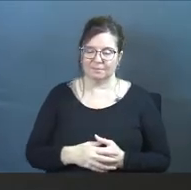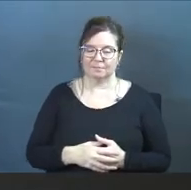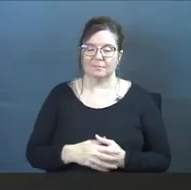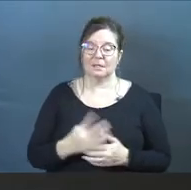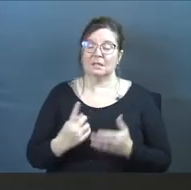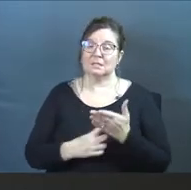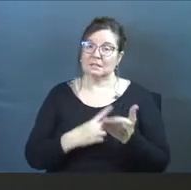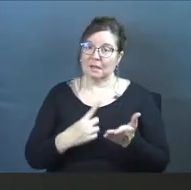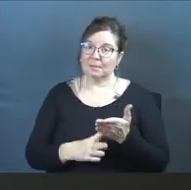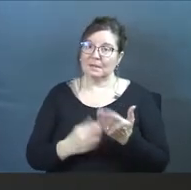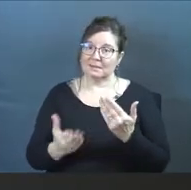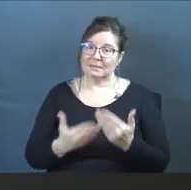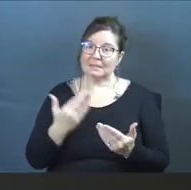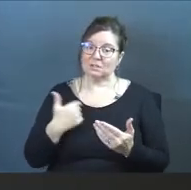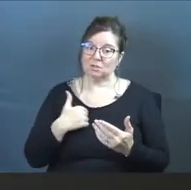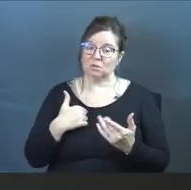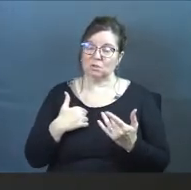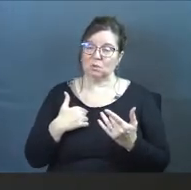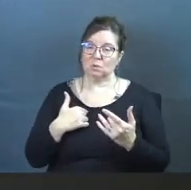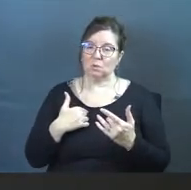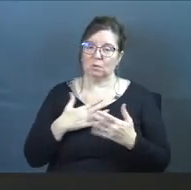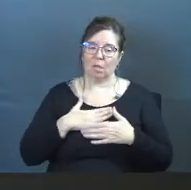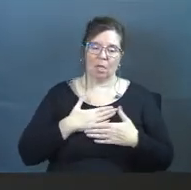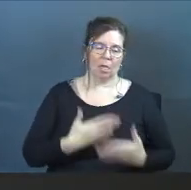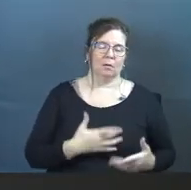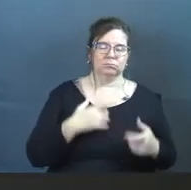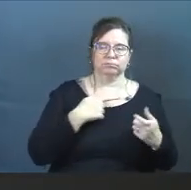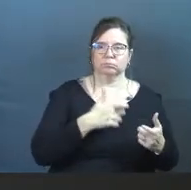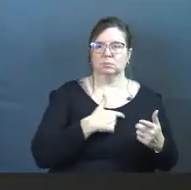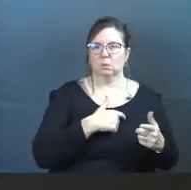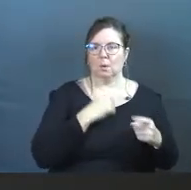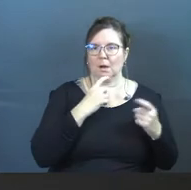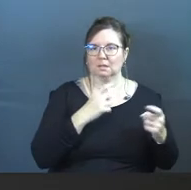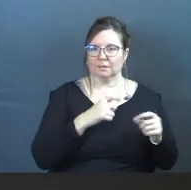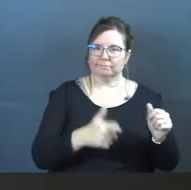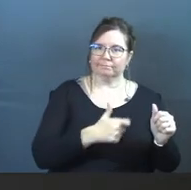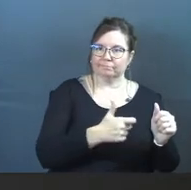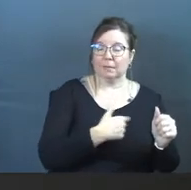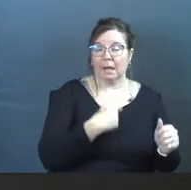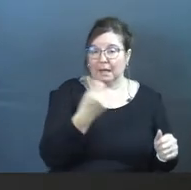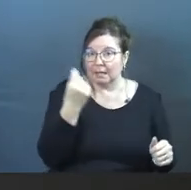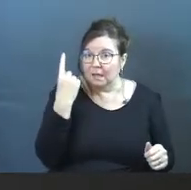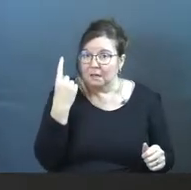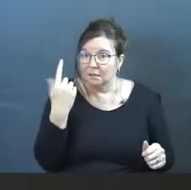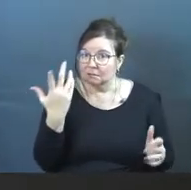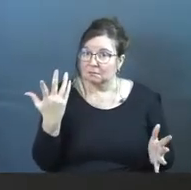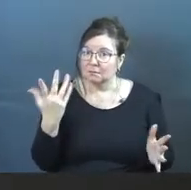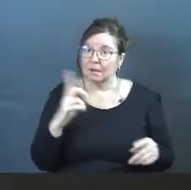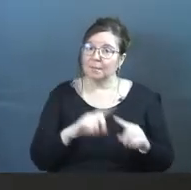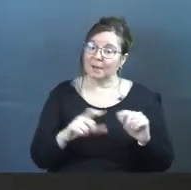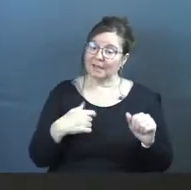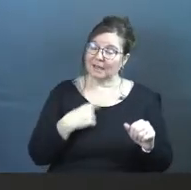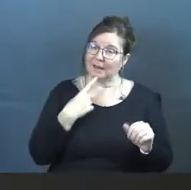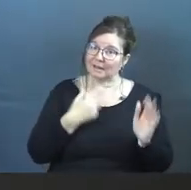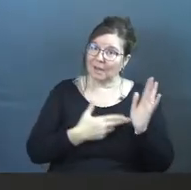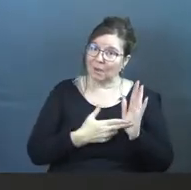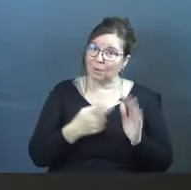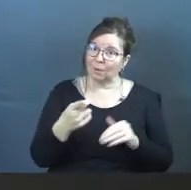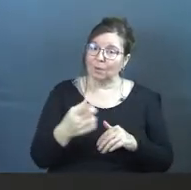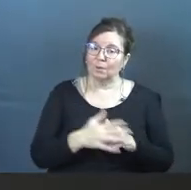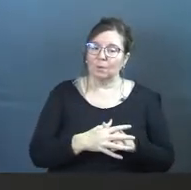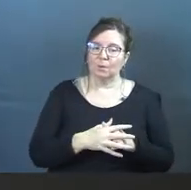Sometimes it is easy to just cave into our sinful nature. I get it. But can I tell you,